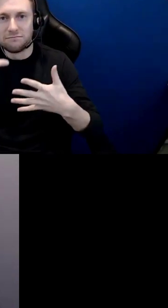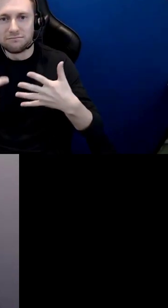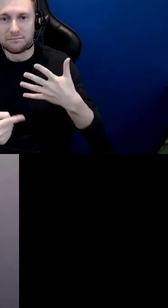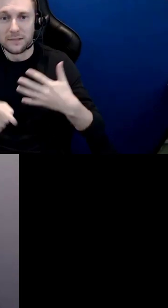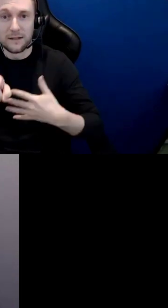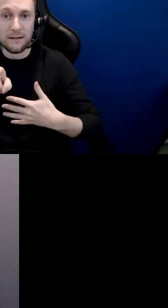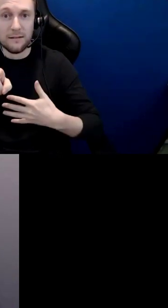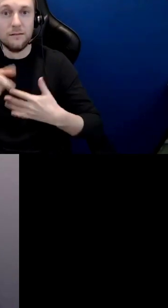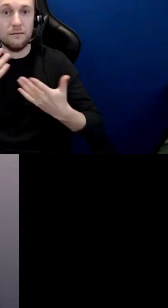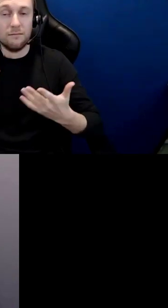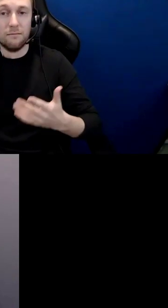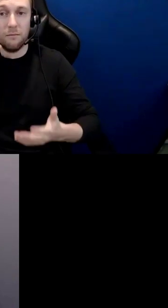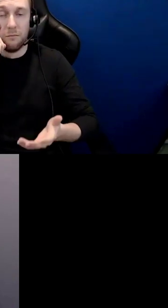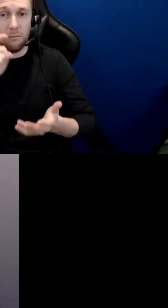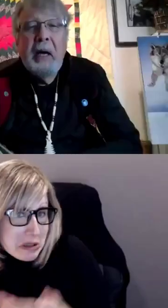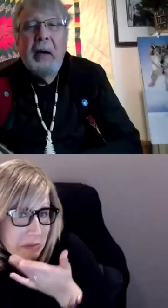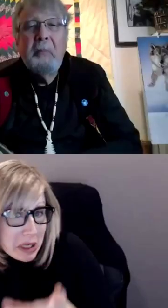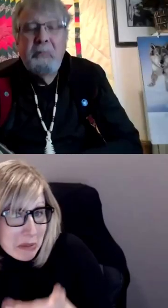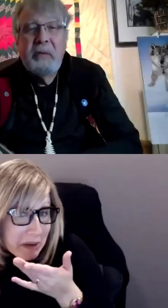christmas tree